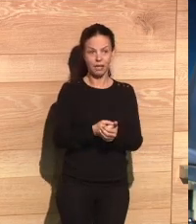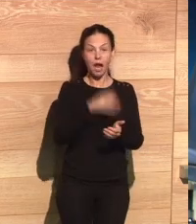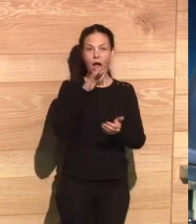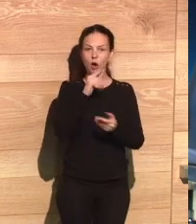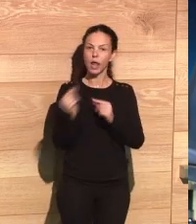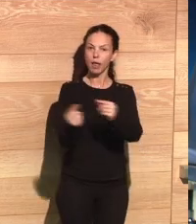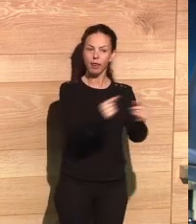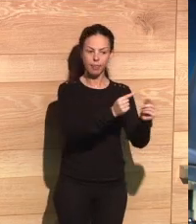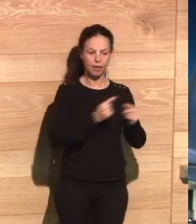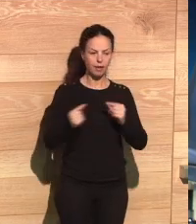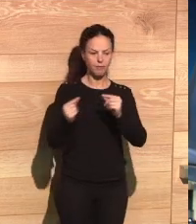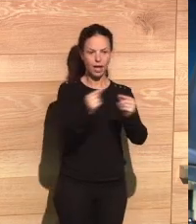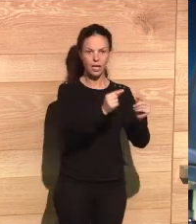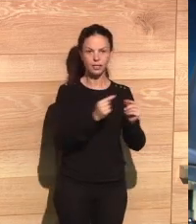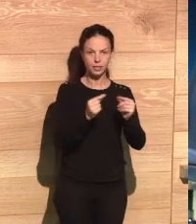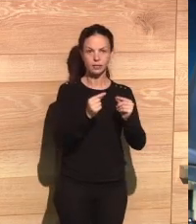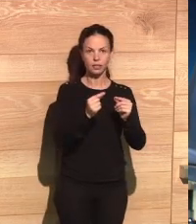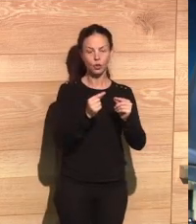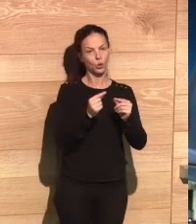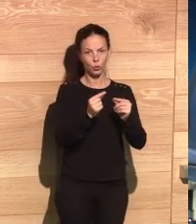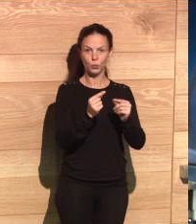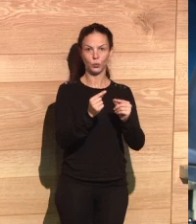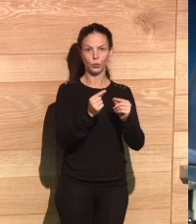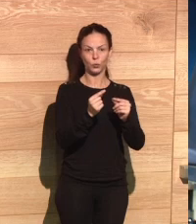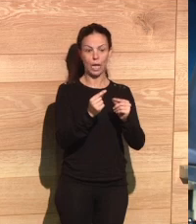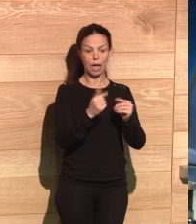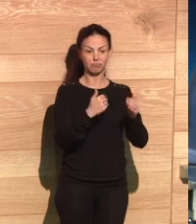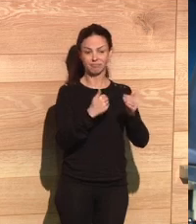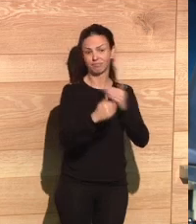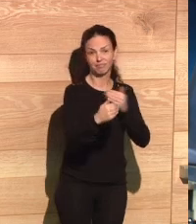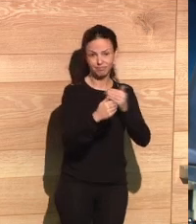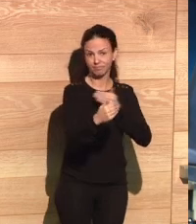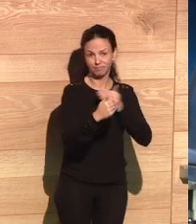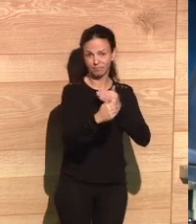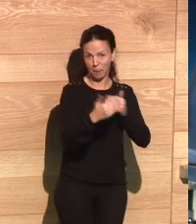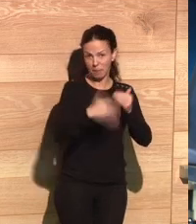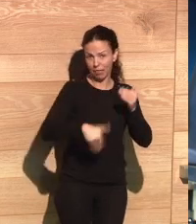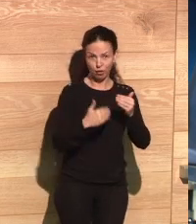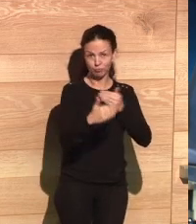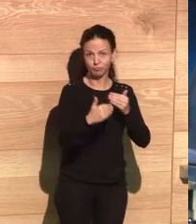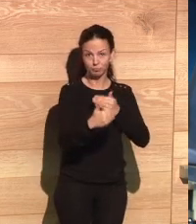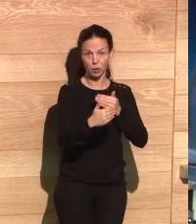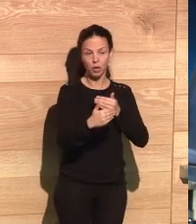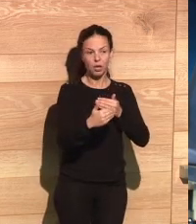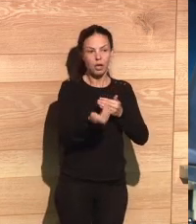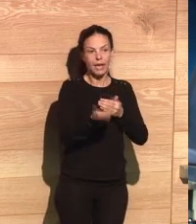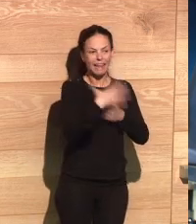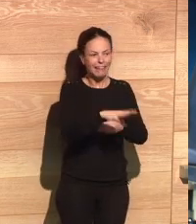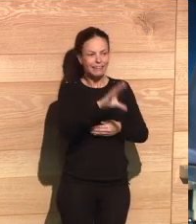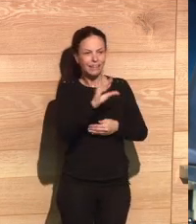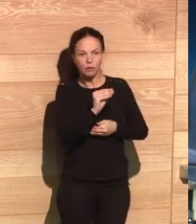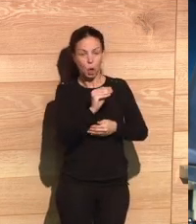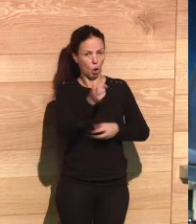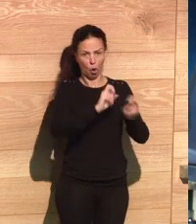privacy for the citizens at a time where the debates tend to be more and more short term, and that in